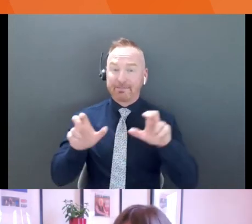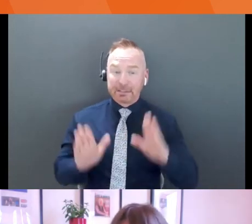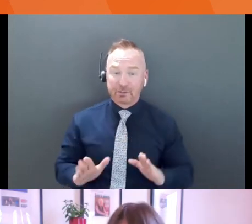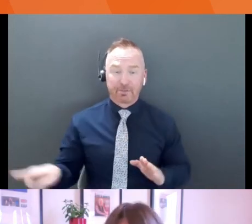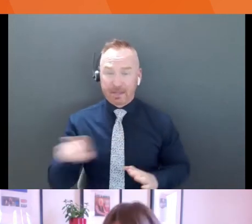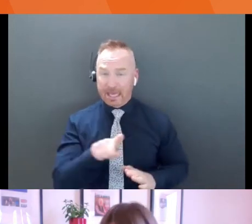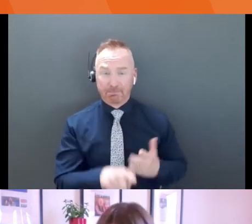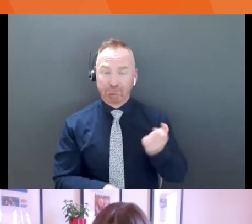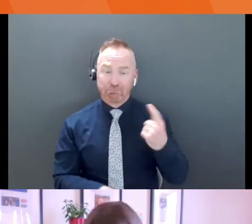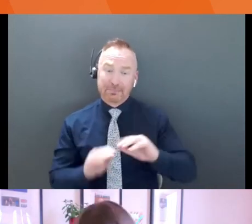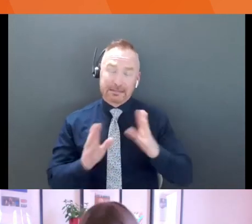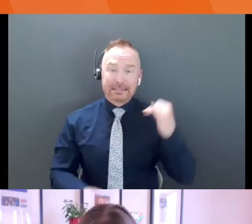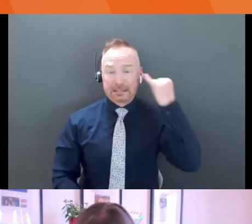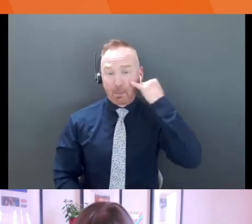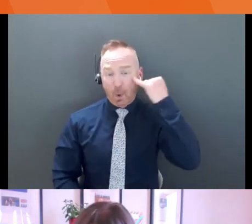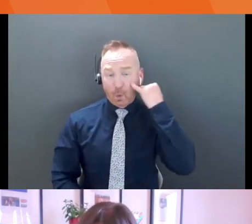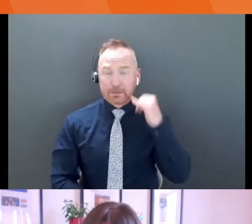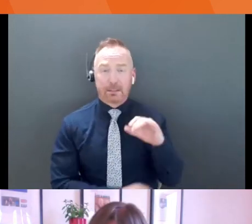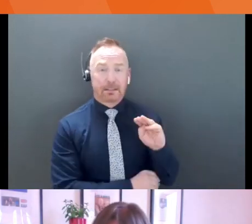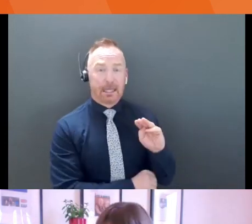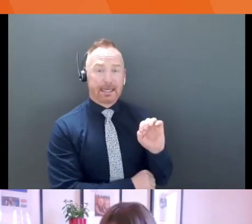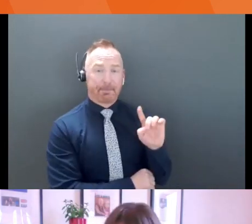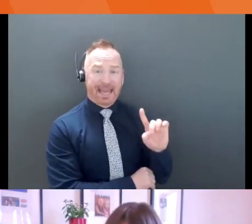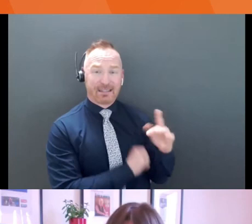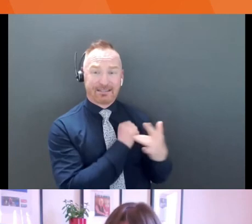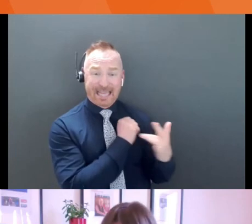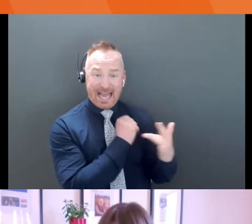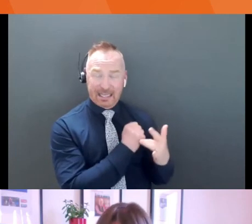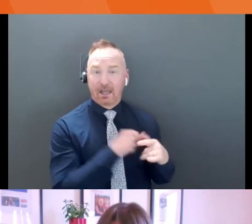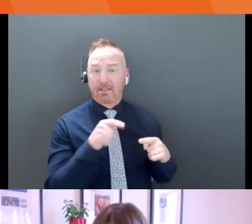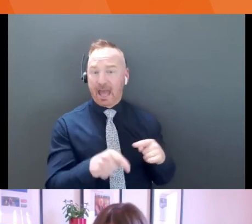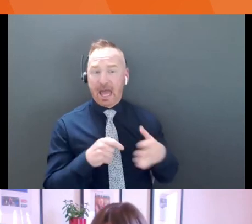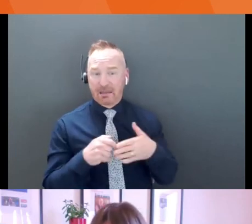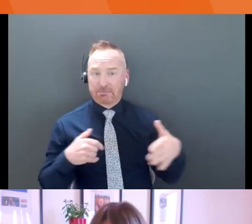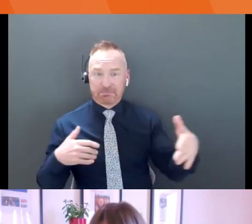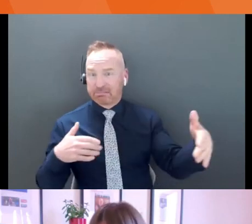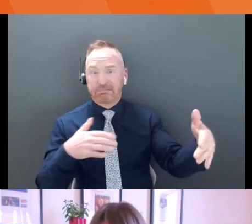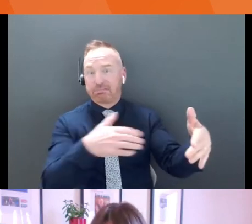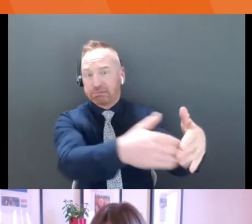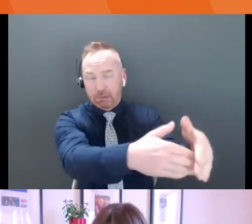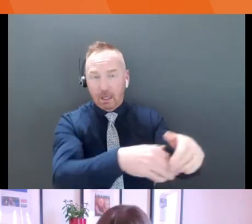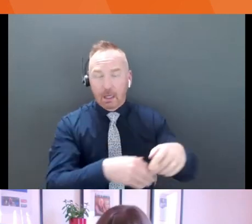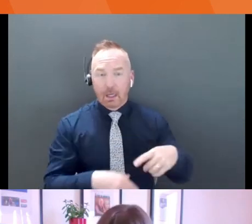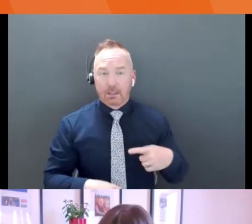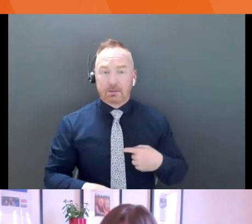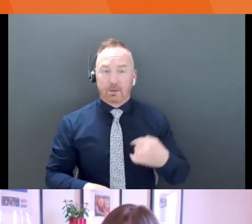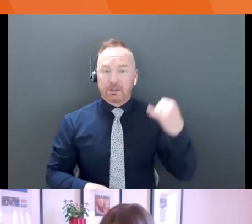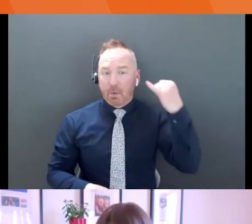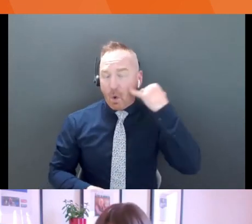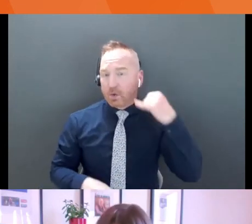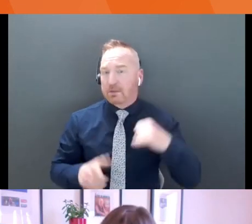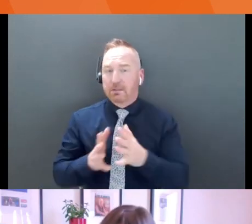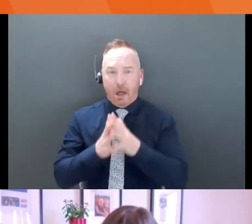med tech has a longer, much longer runway. Cause, uh, all the, you know, if there's, if you're in a space where there's a lot of bureaucracy,